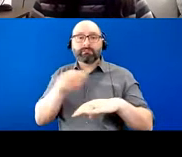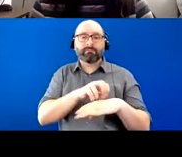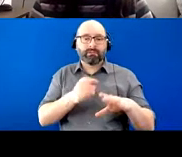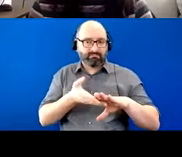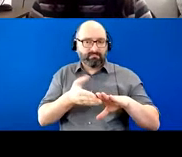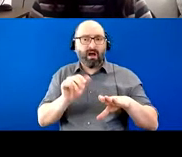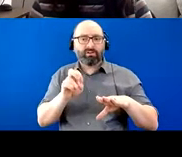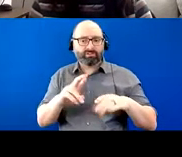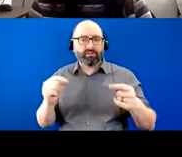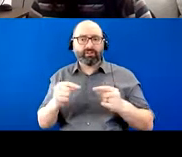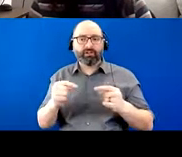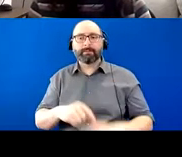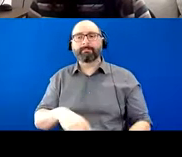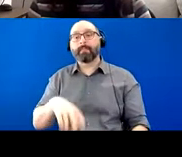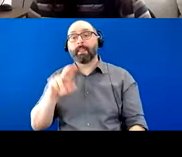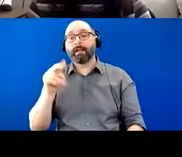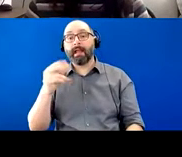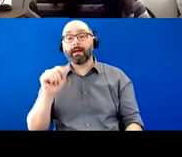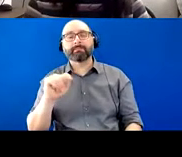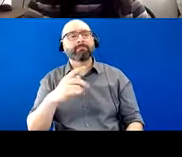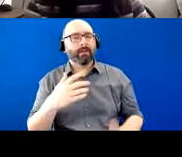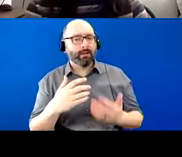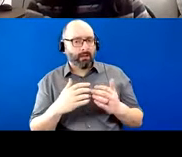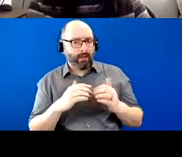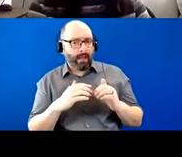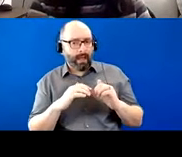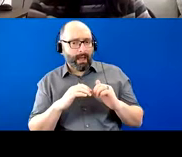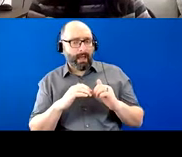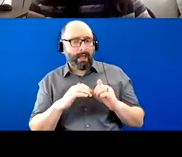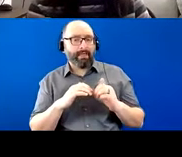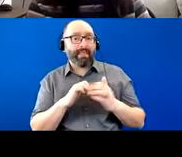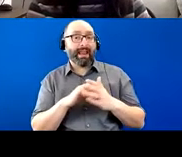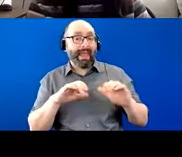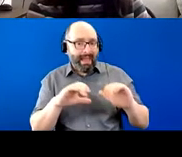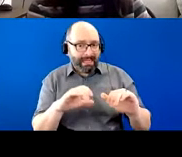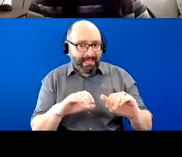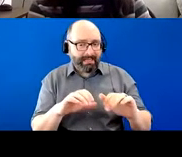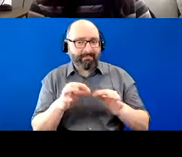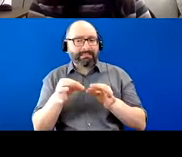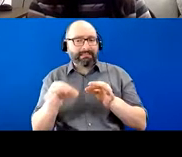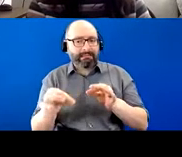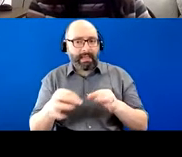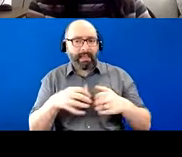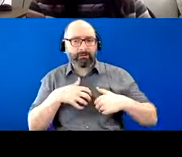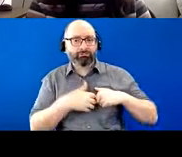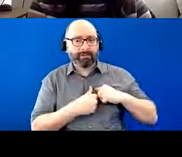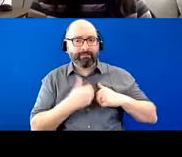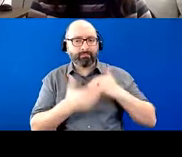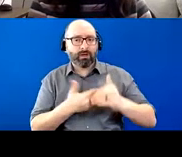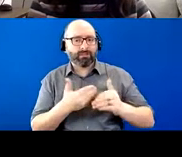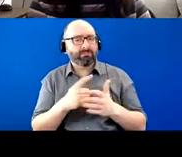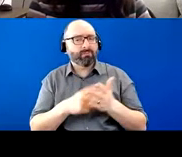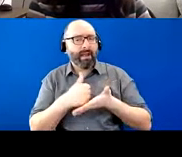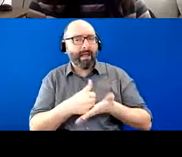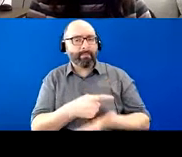And kind of what helped her in the active and kind of delayed grieving process through this late stage? Yeah. Um,